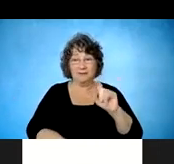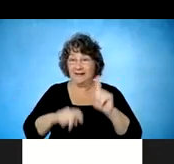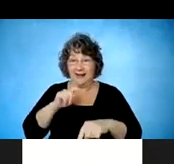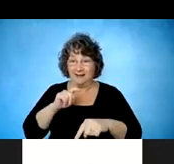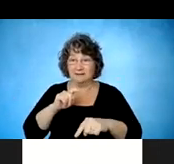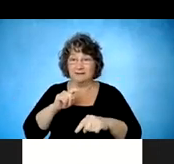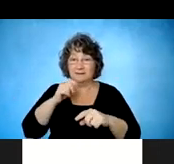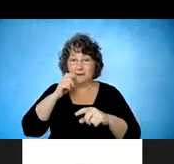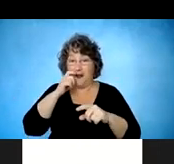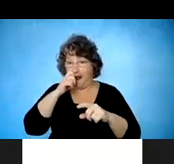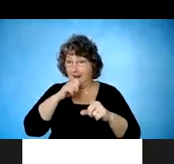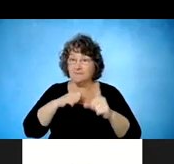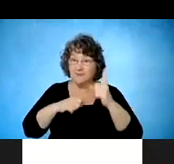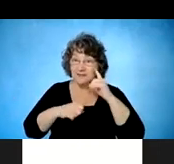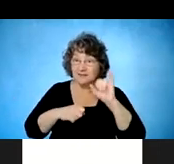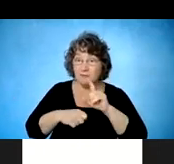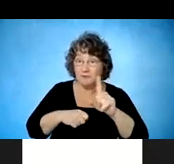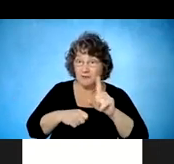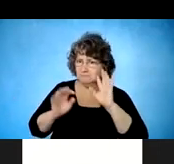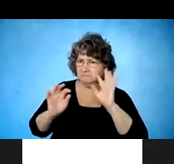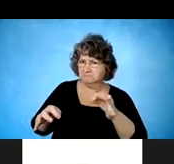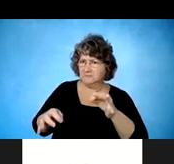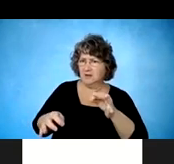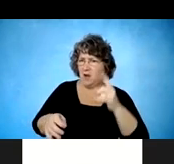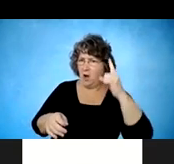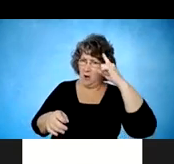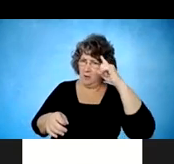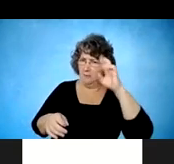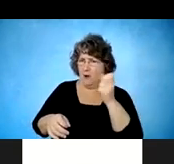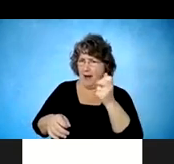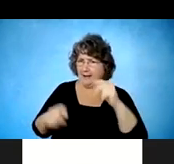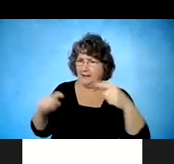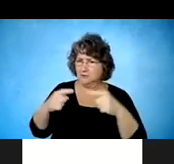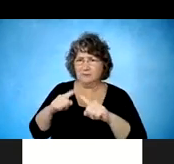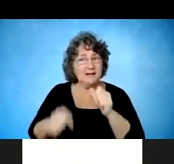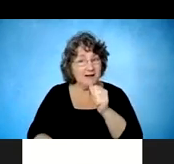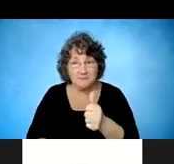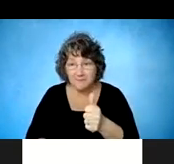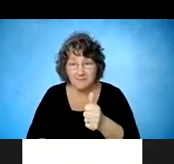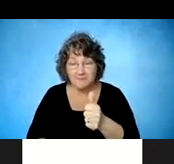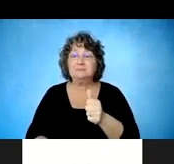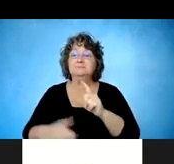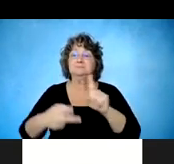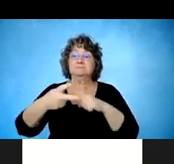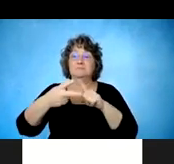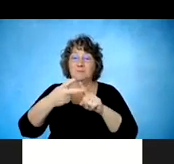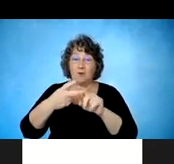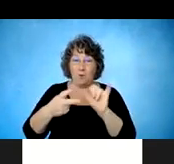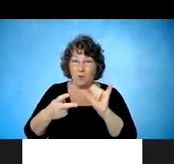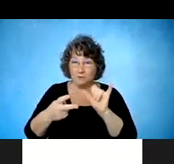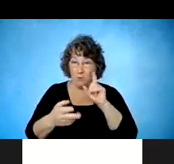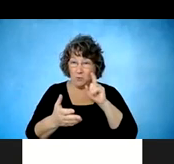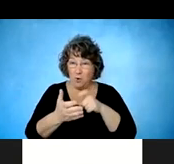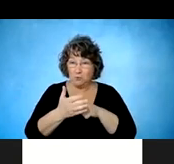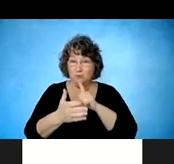brain injury, but it's not. And then there's also this whole idea of you see the spinal cord, you see the devastating impact